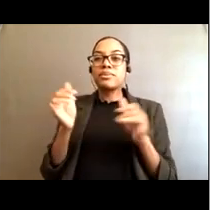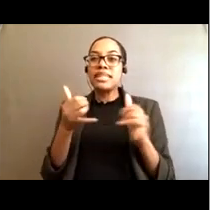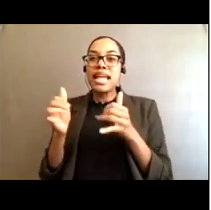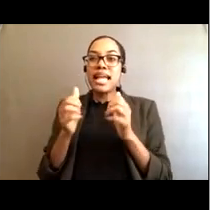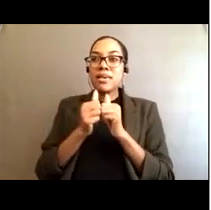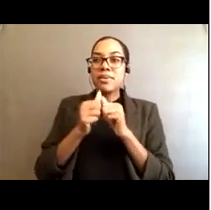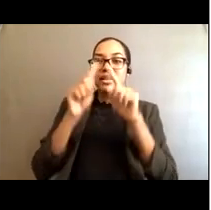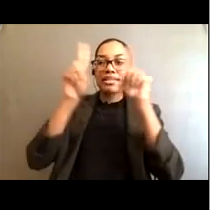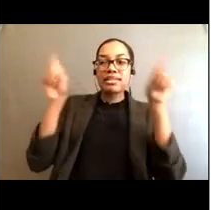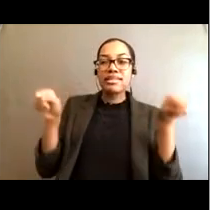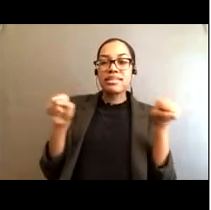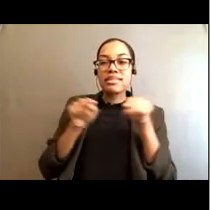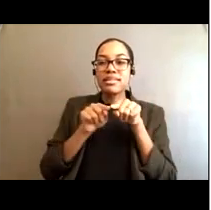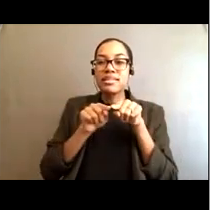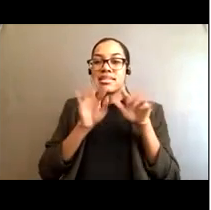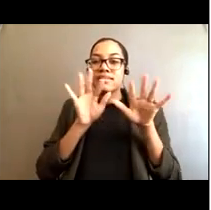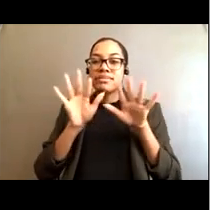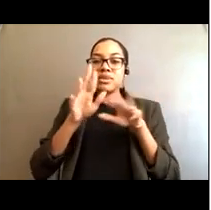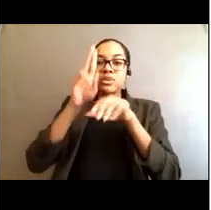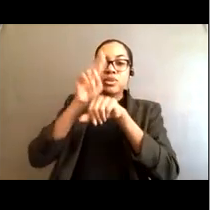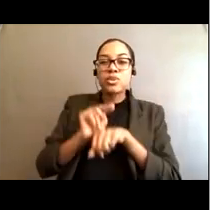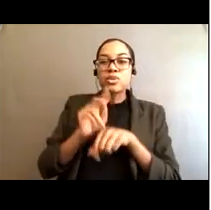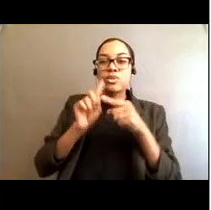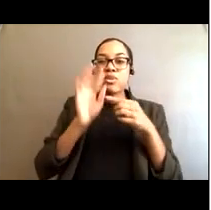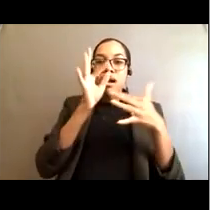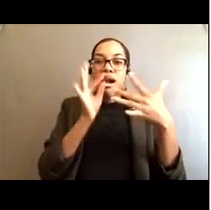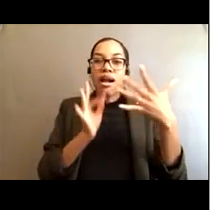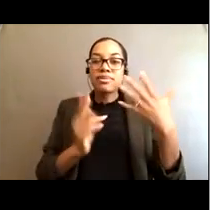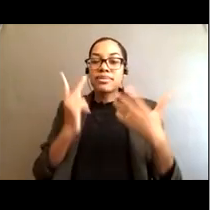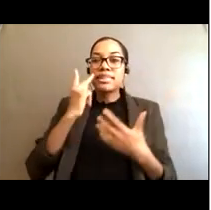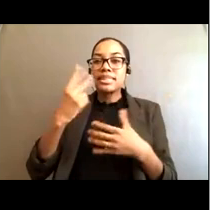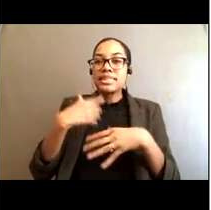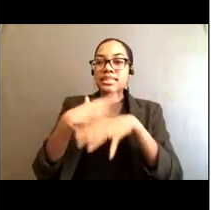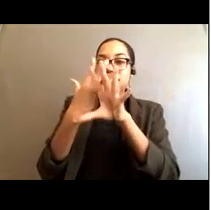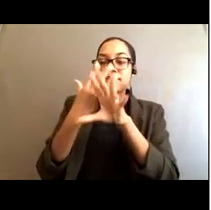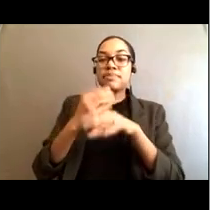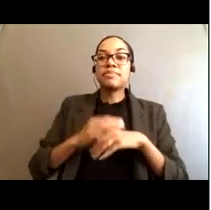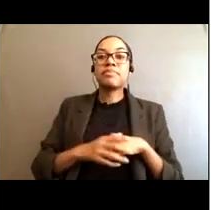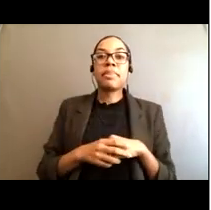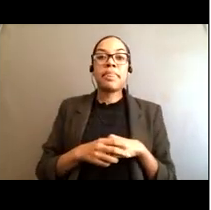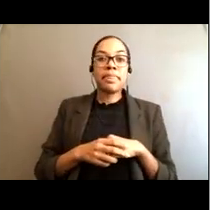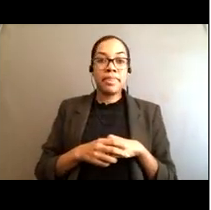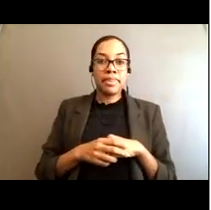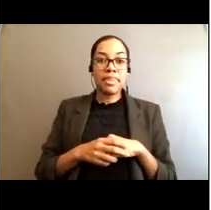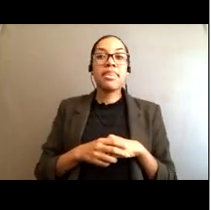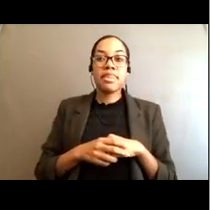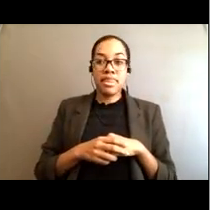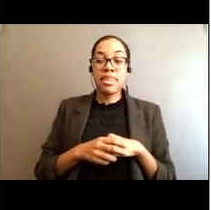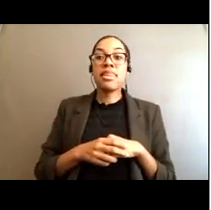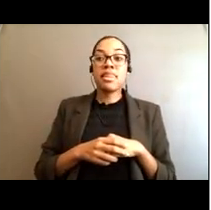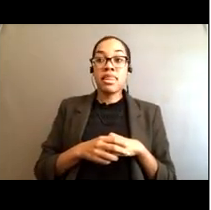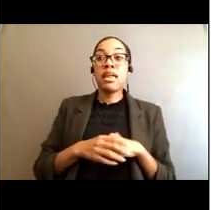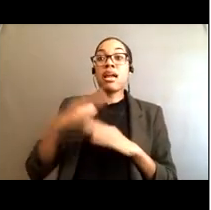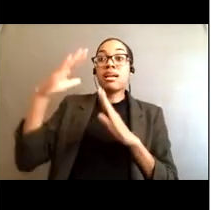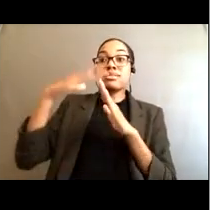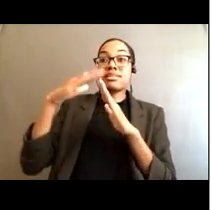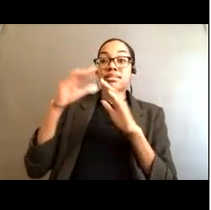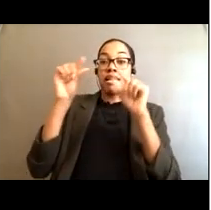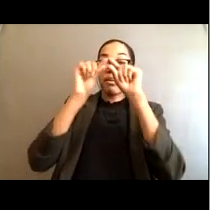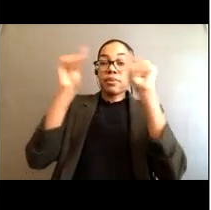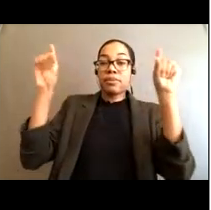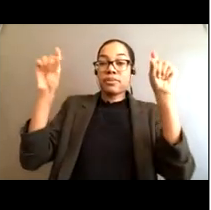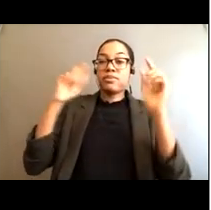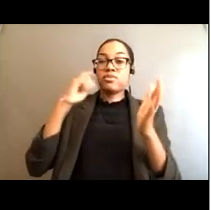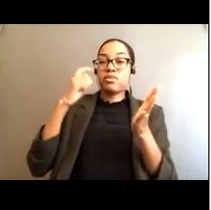to some of the options you have to view this webinar. So, somewhere towards the top of your screen, you may notice a